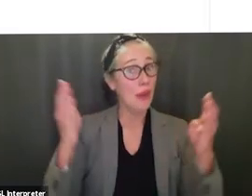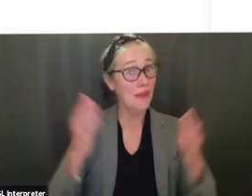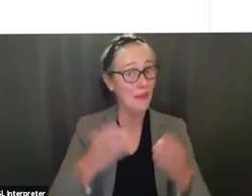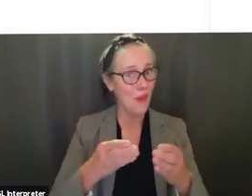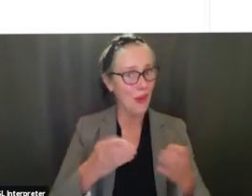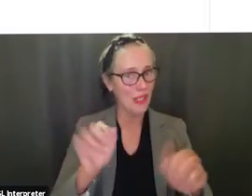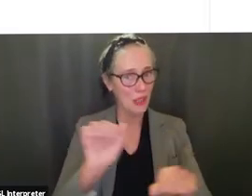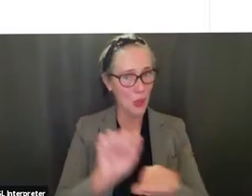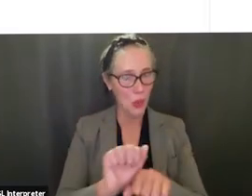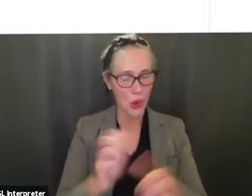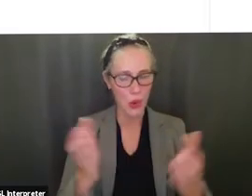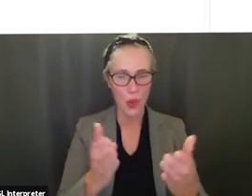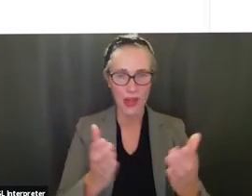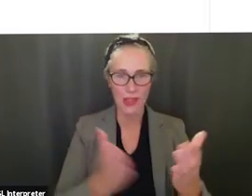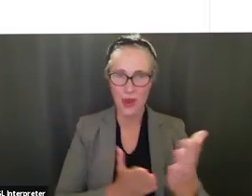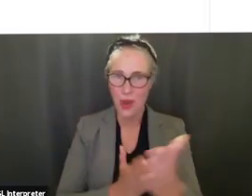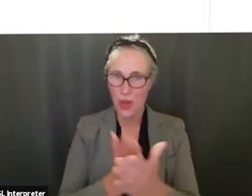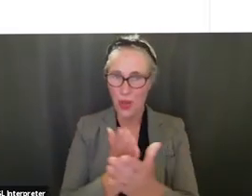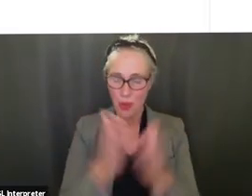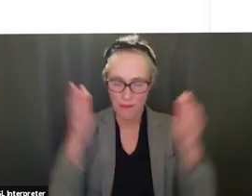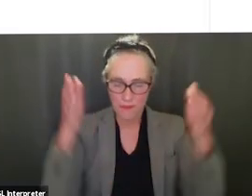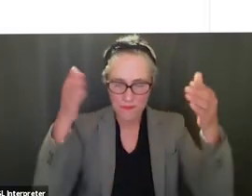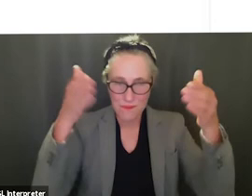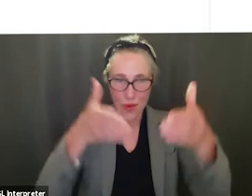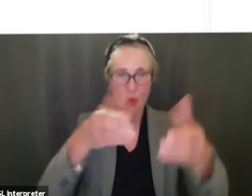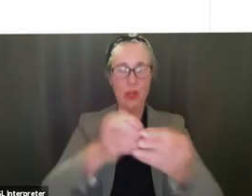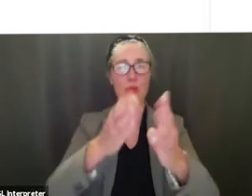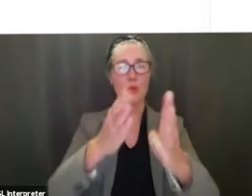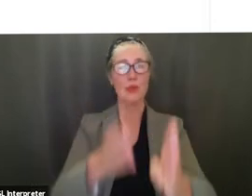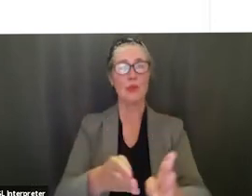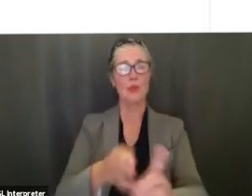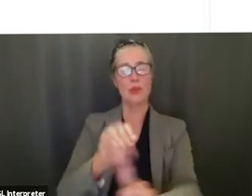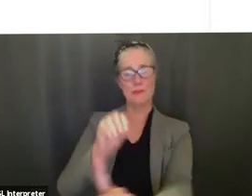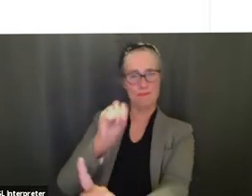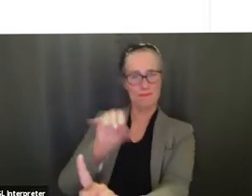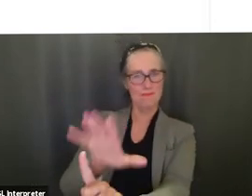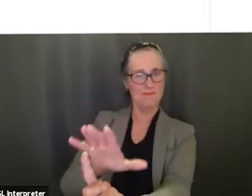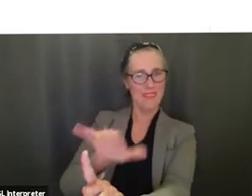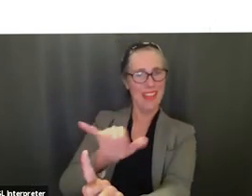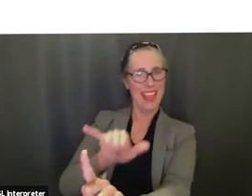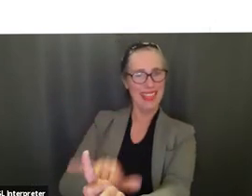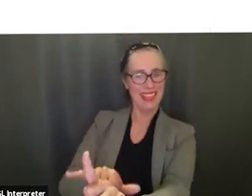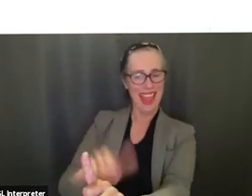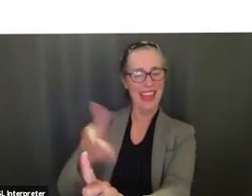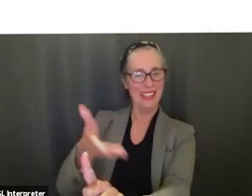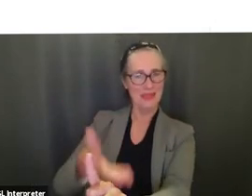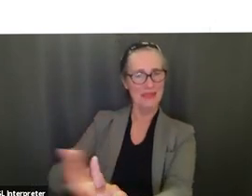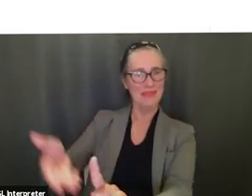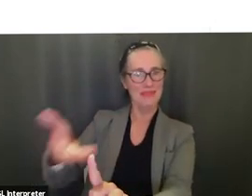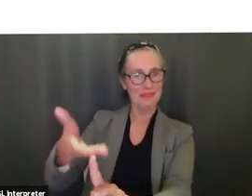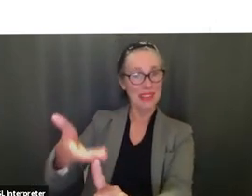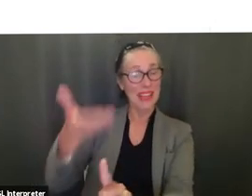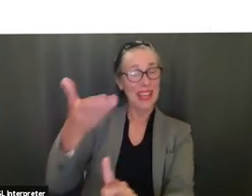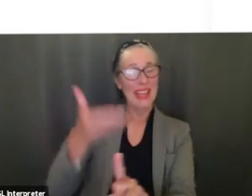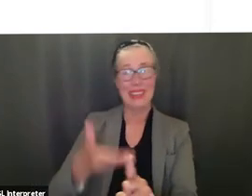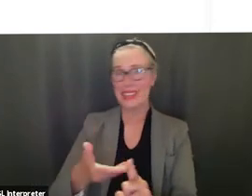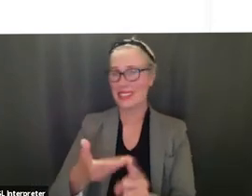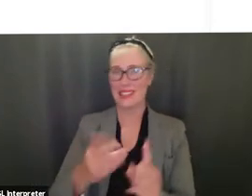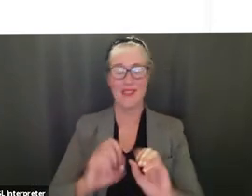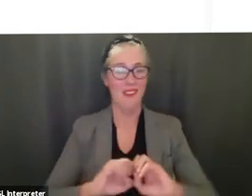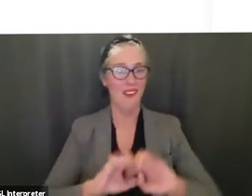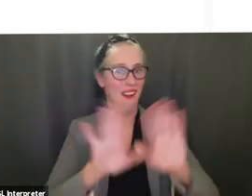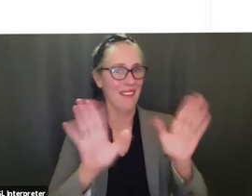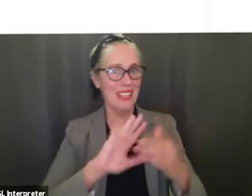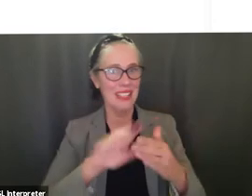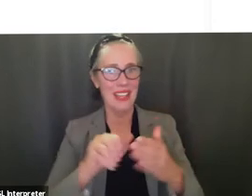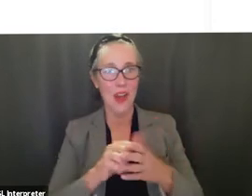is a student-centered equity lens uh this has been evident in all of our summer of learning opportunities